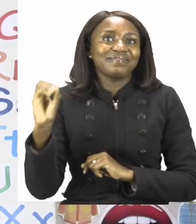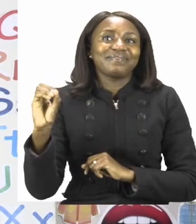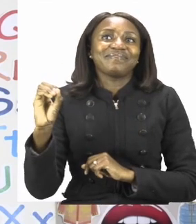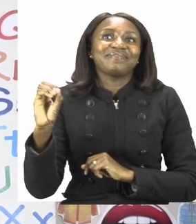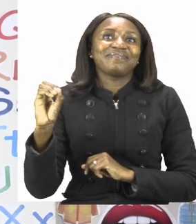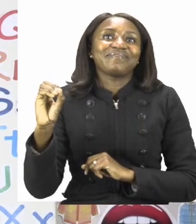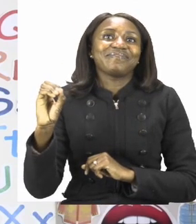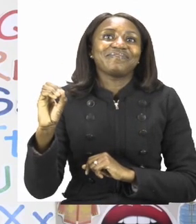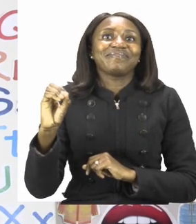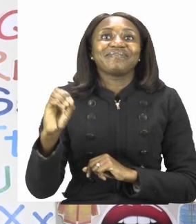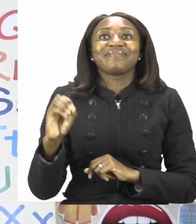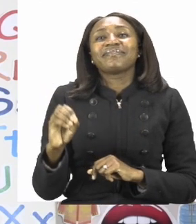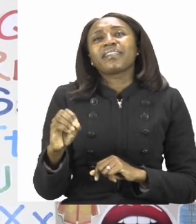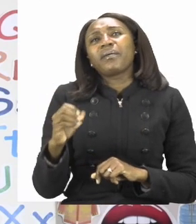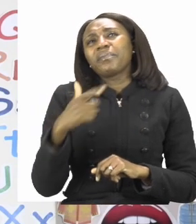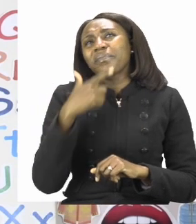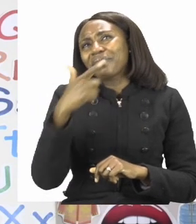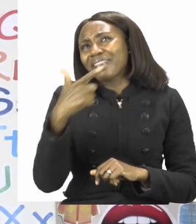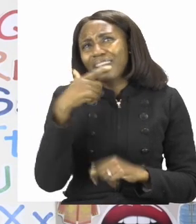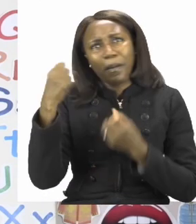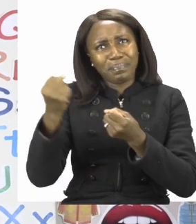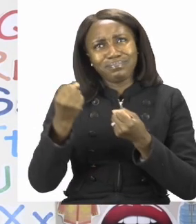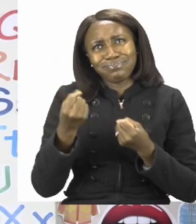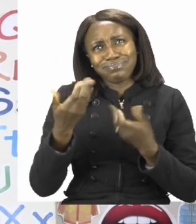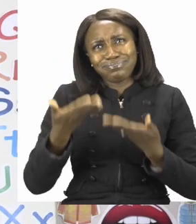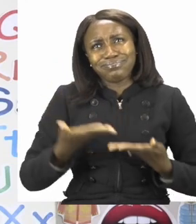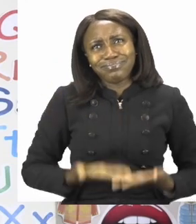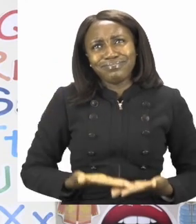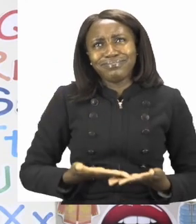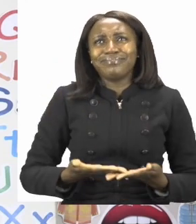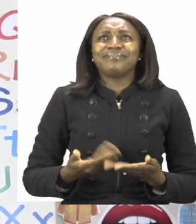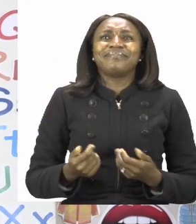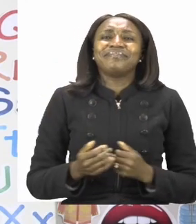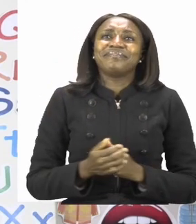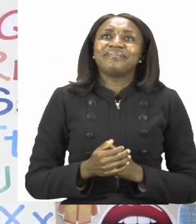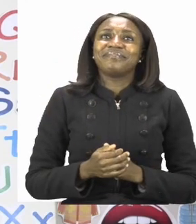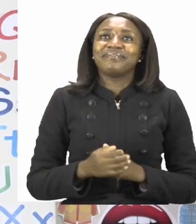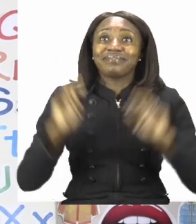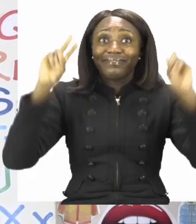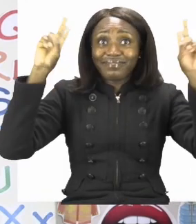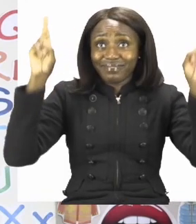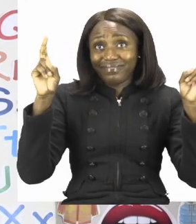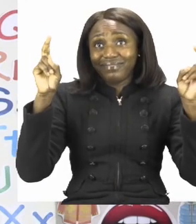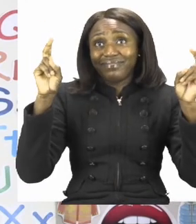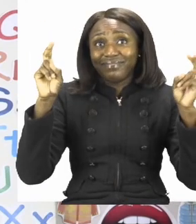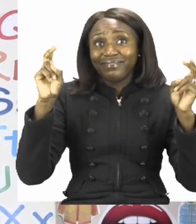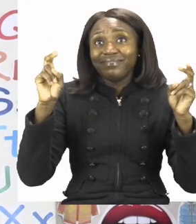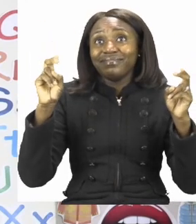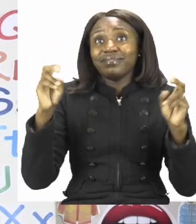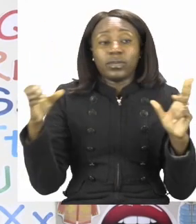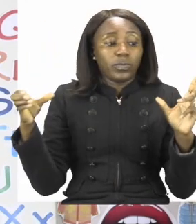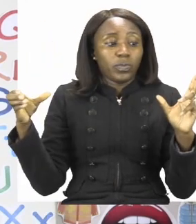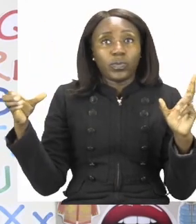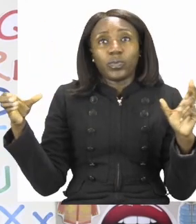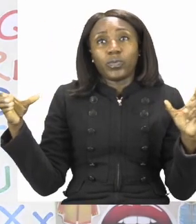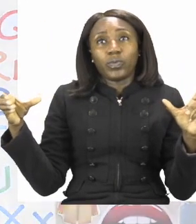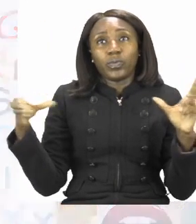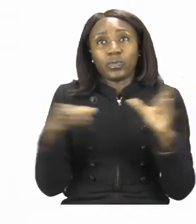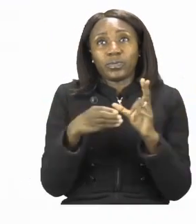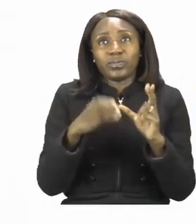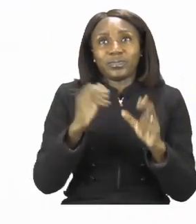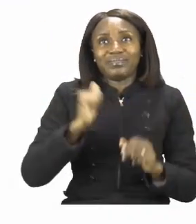Mutsa and thank you so much for joining me today. Our theme this week is